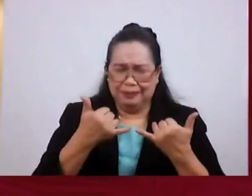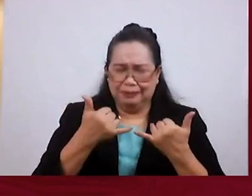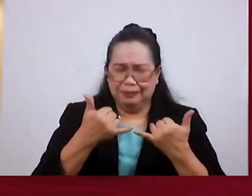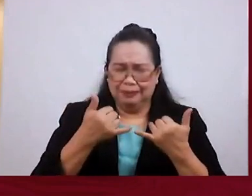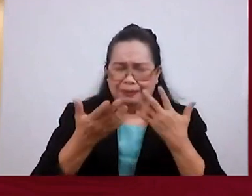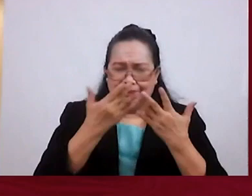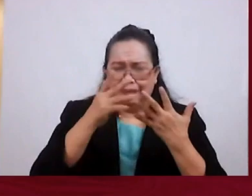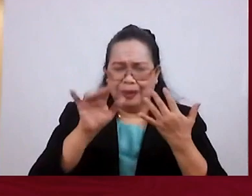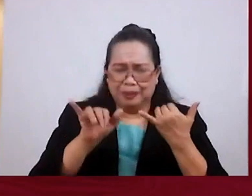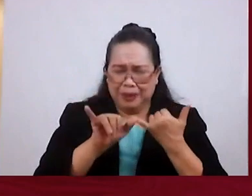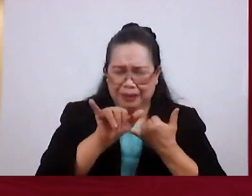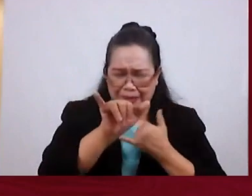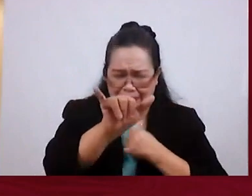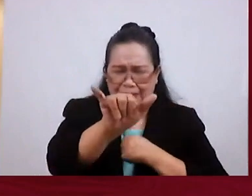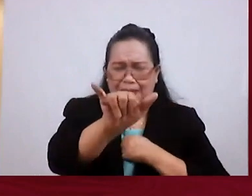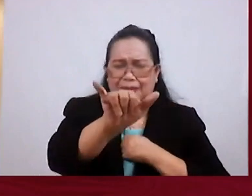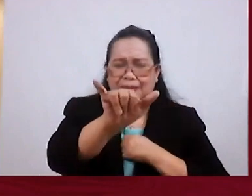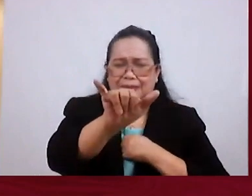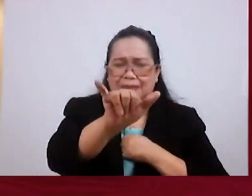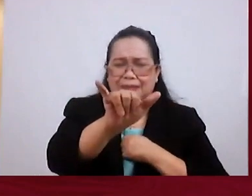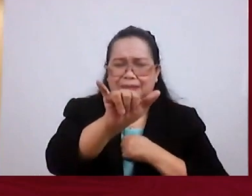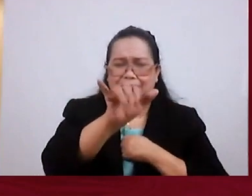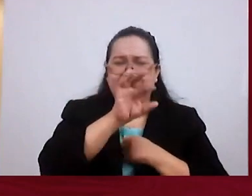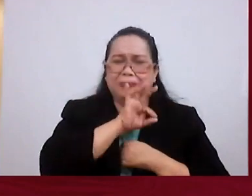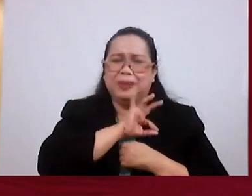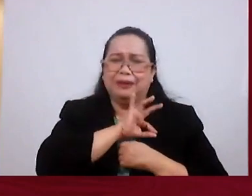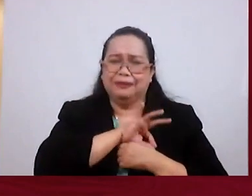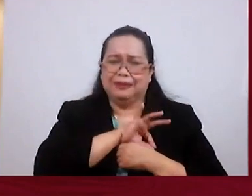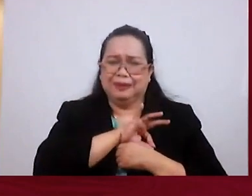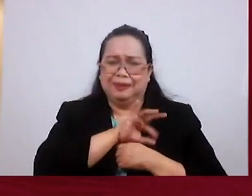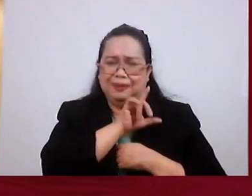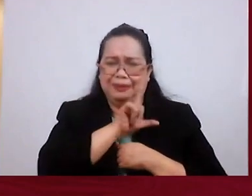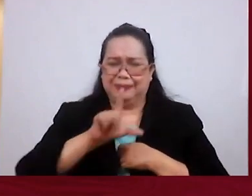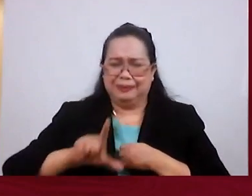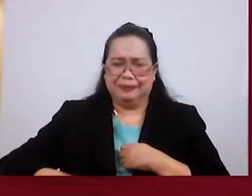Be To Their Eternal Benefit Lord